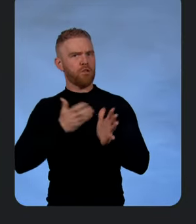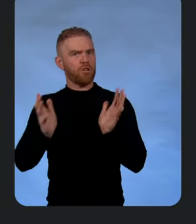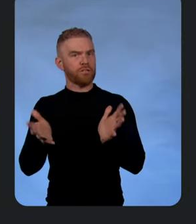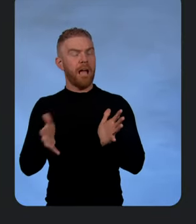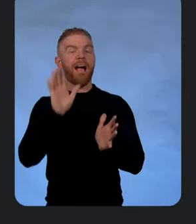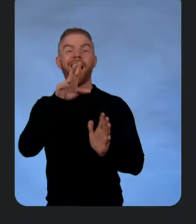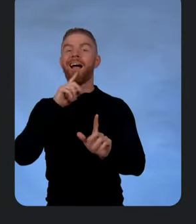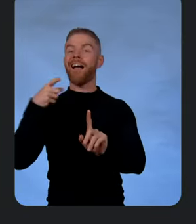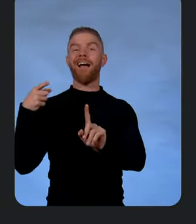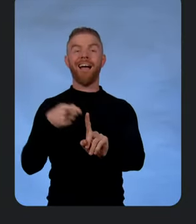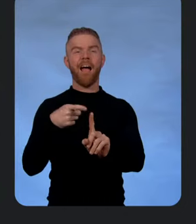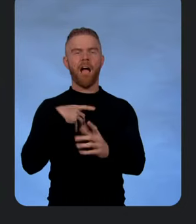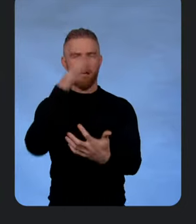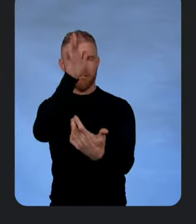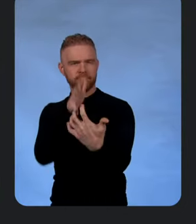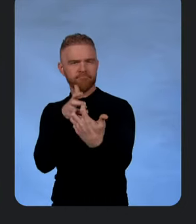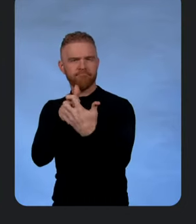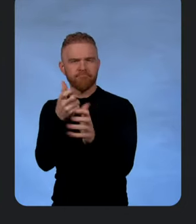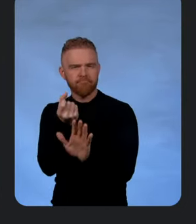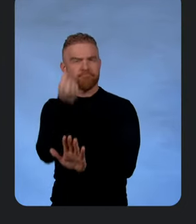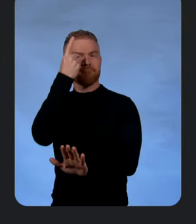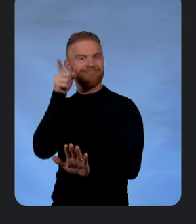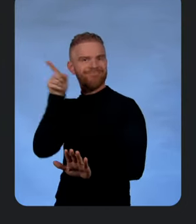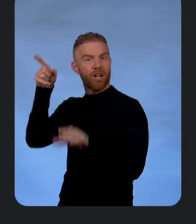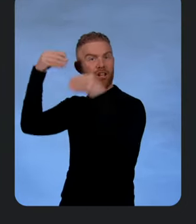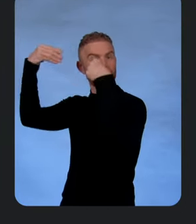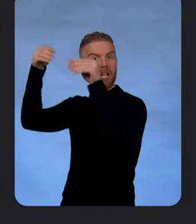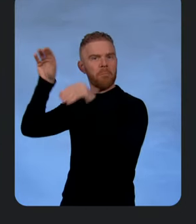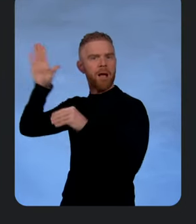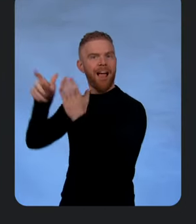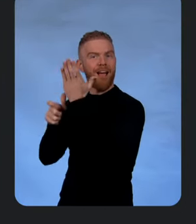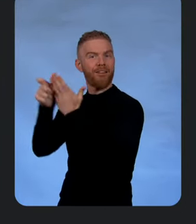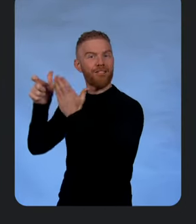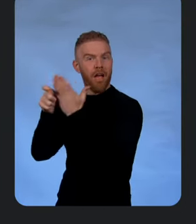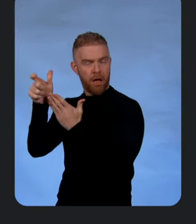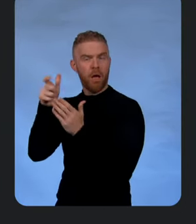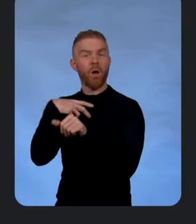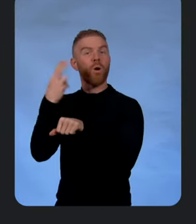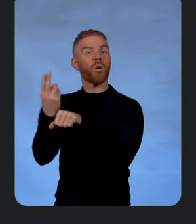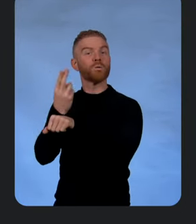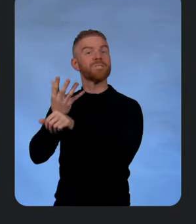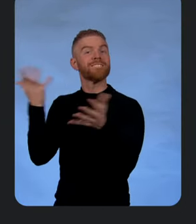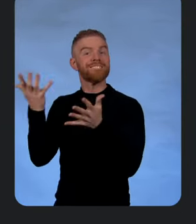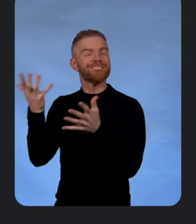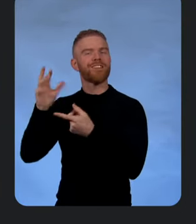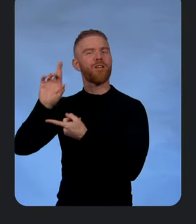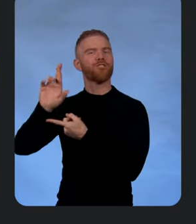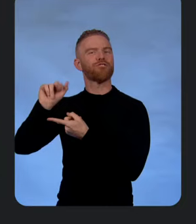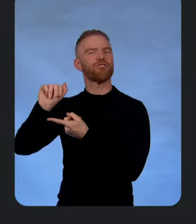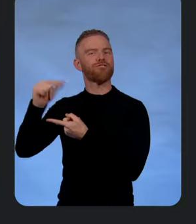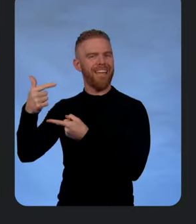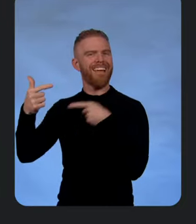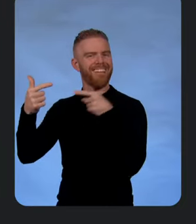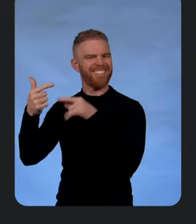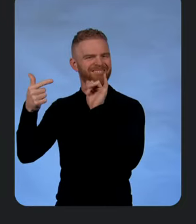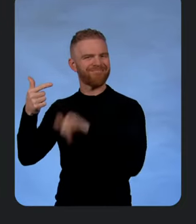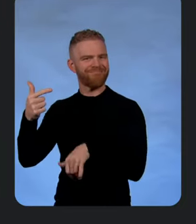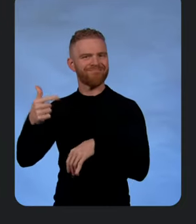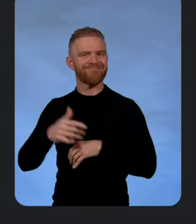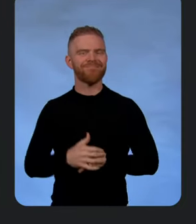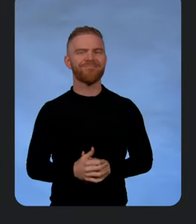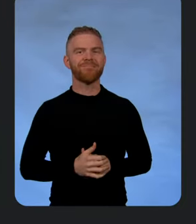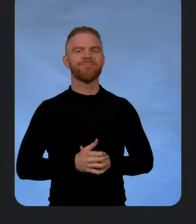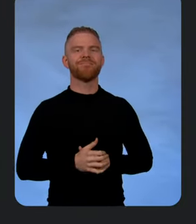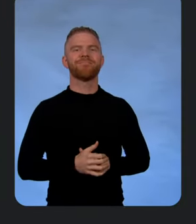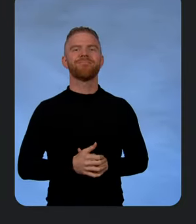customizing it to understand a symbol shop's catalog. And we do that using Retrieval Augmented Generation, or RAG.